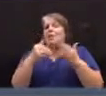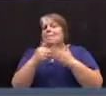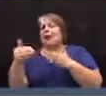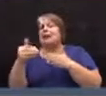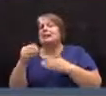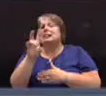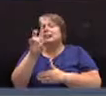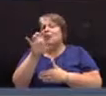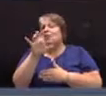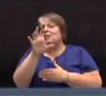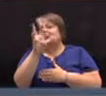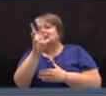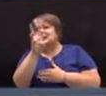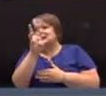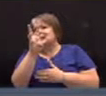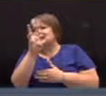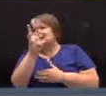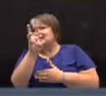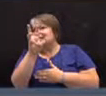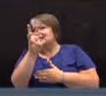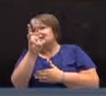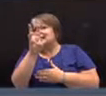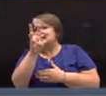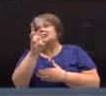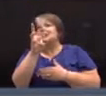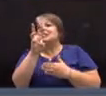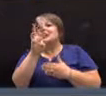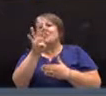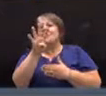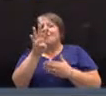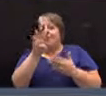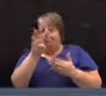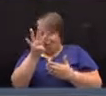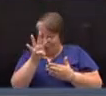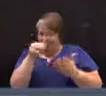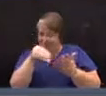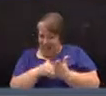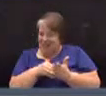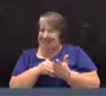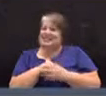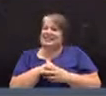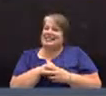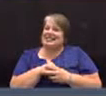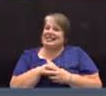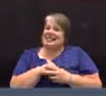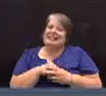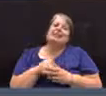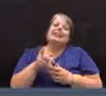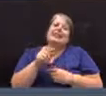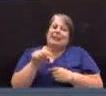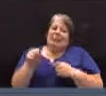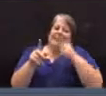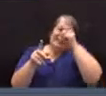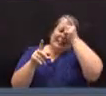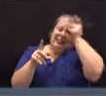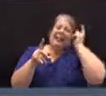,434. If you reduce the tax levy by $602